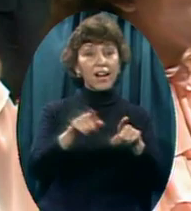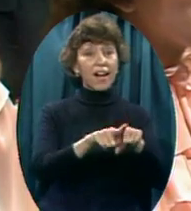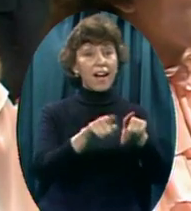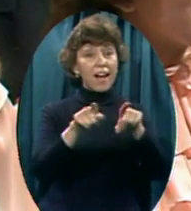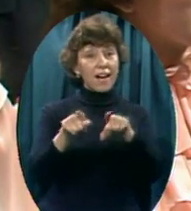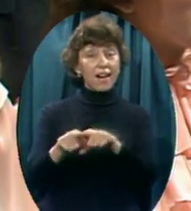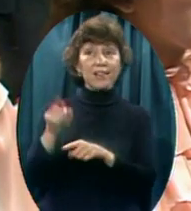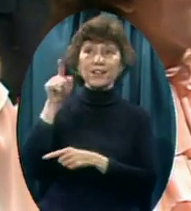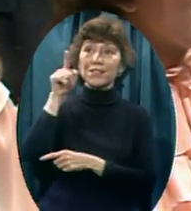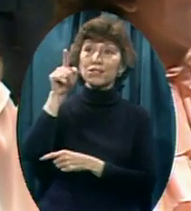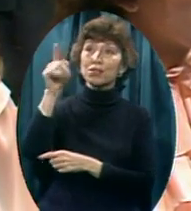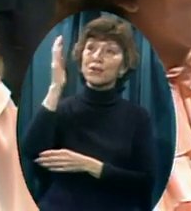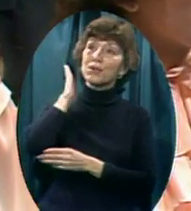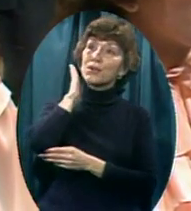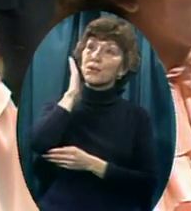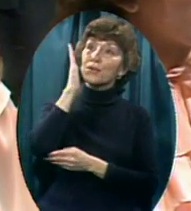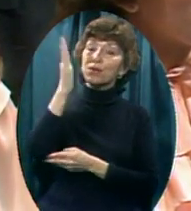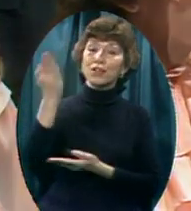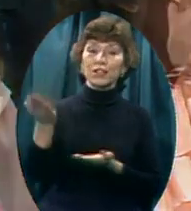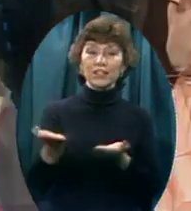would serve,